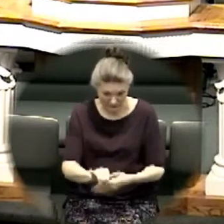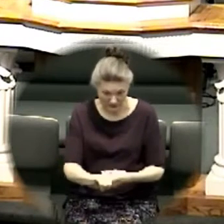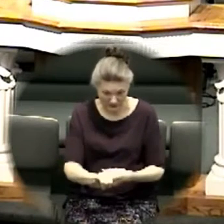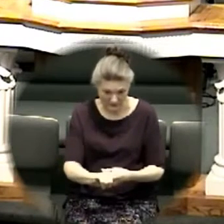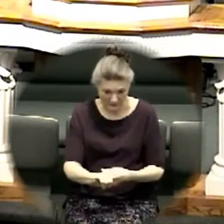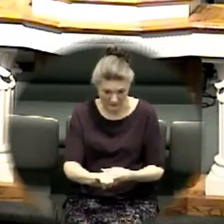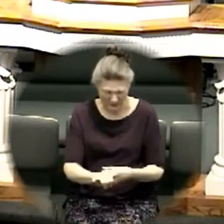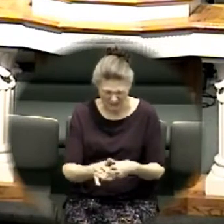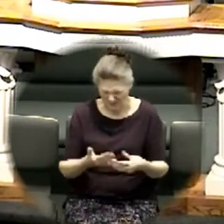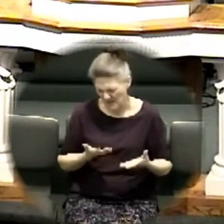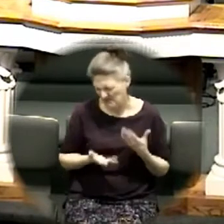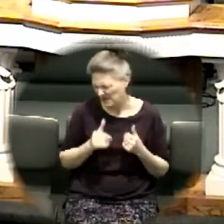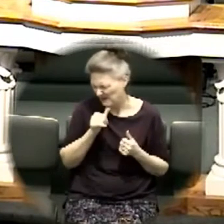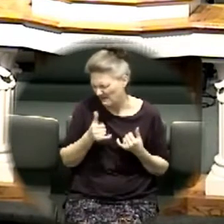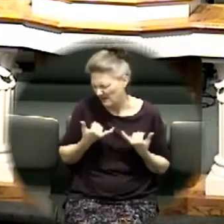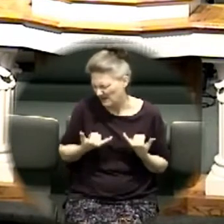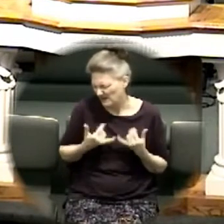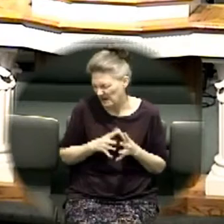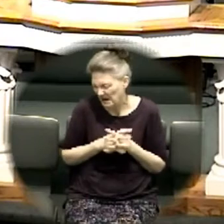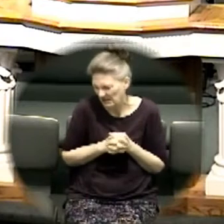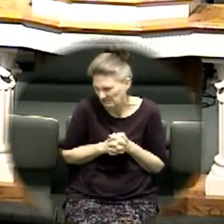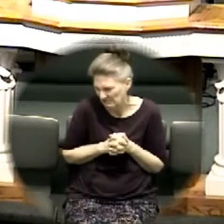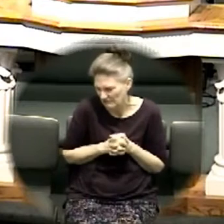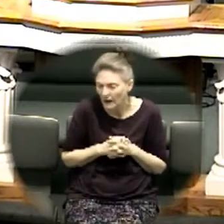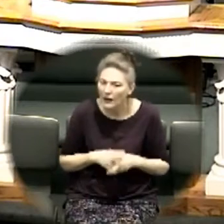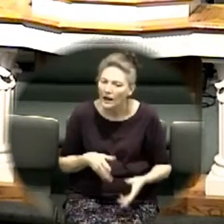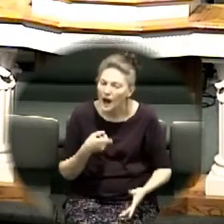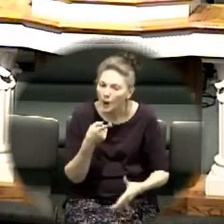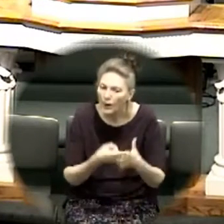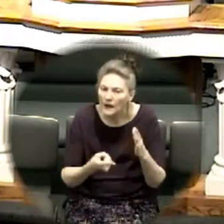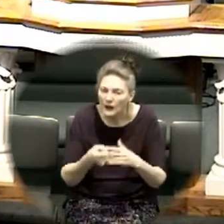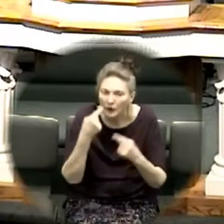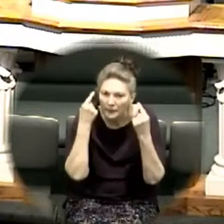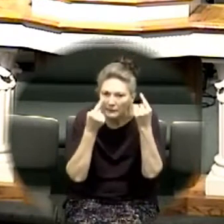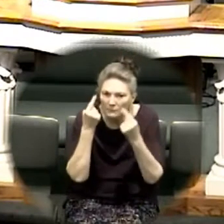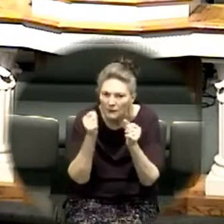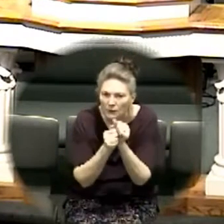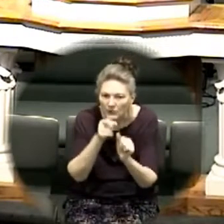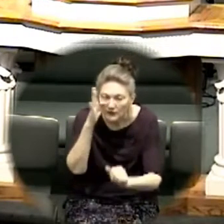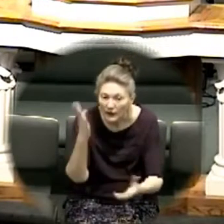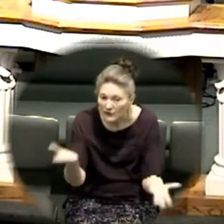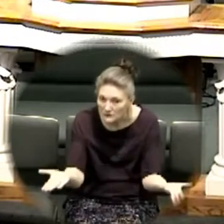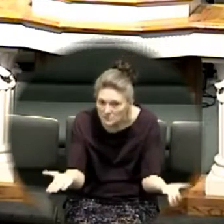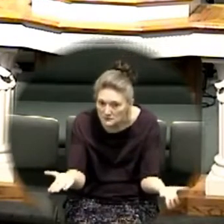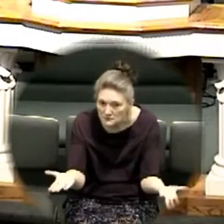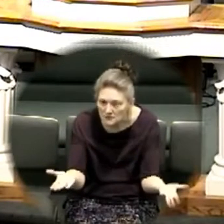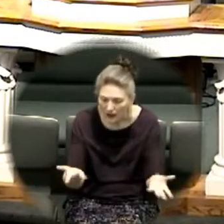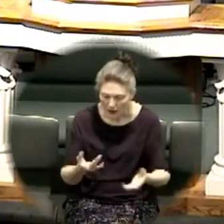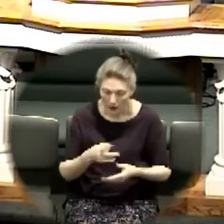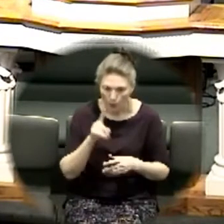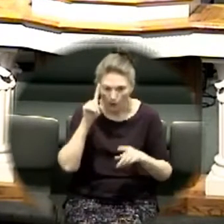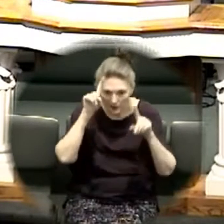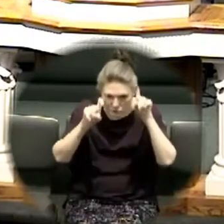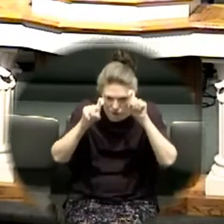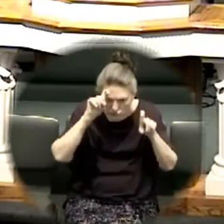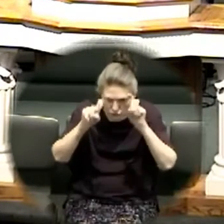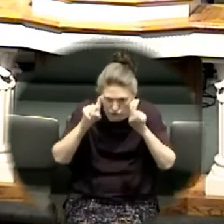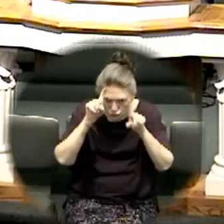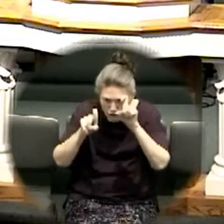just maybe not today what are you contemplating with god there are these questions and